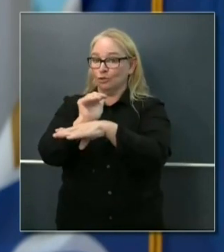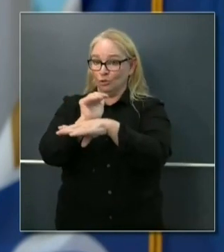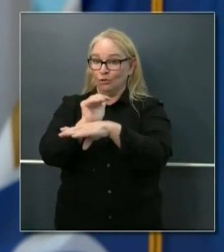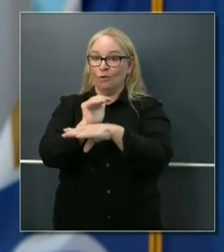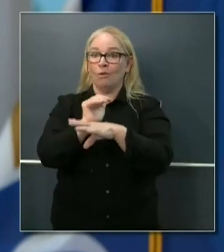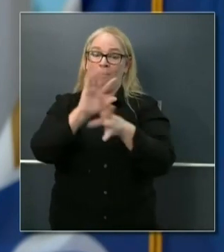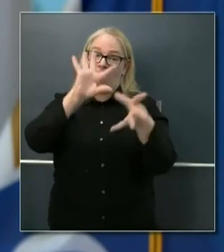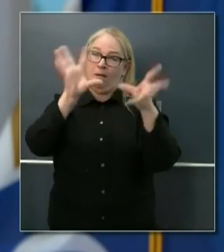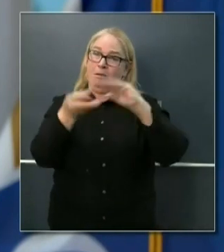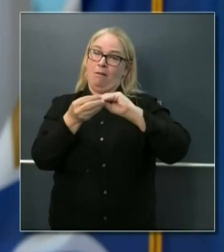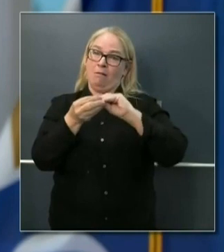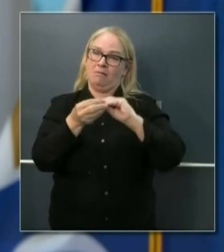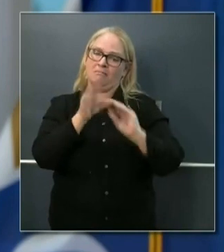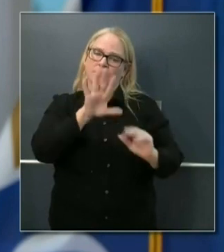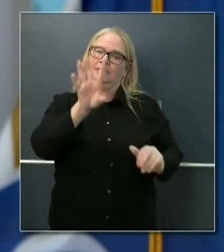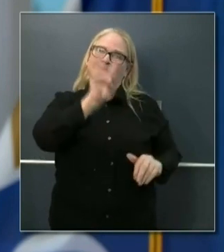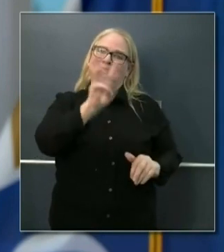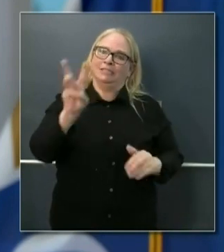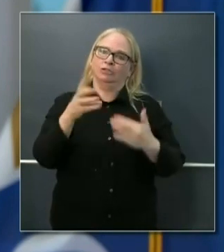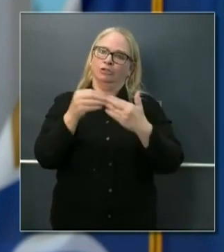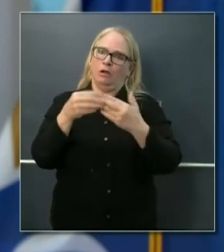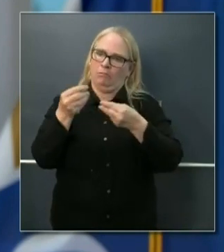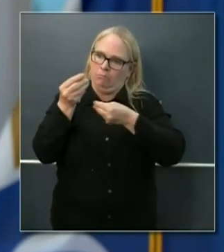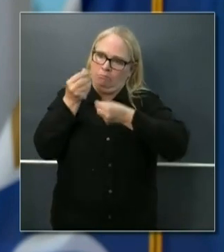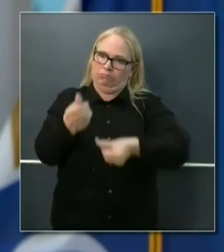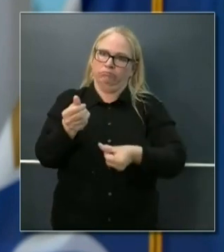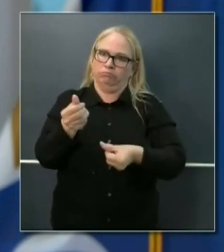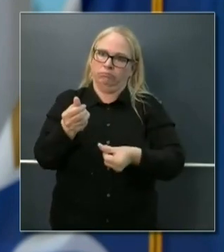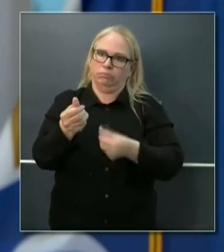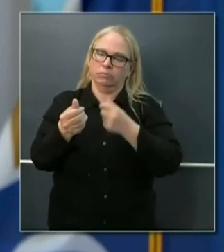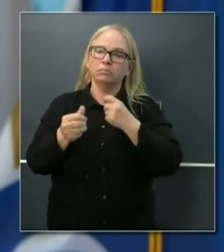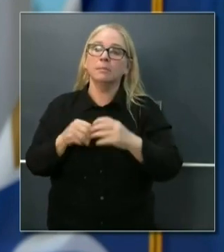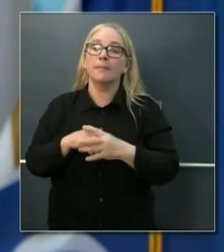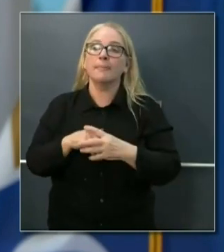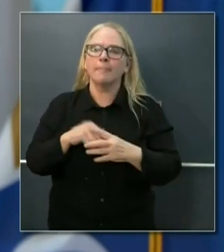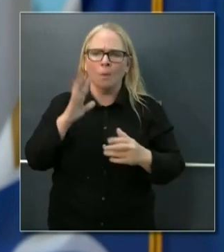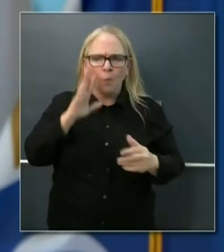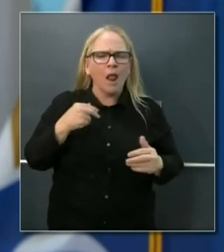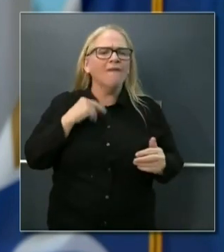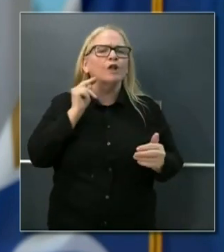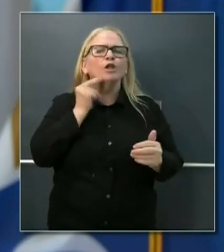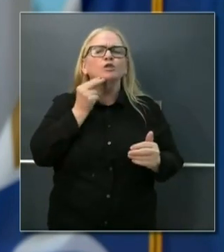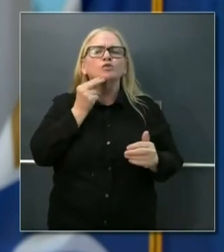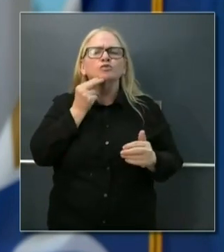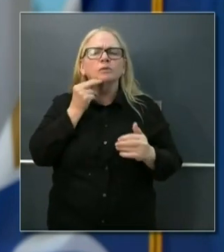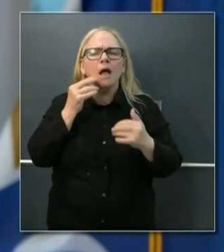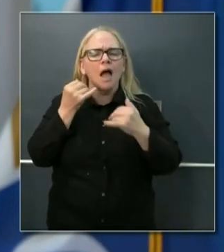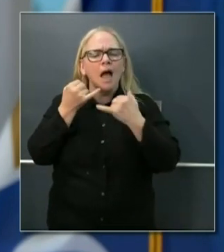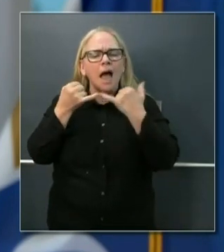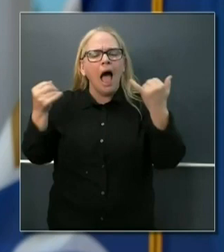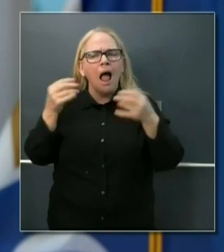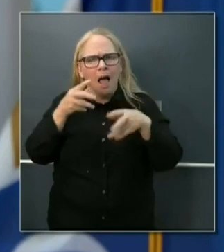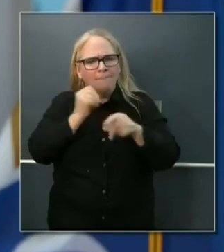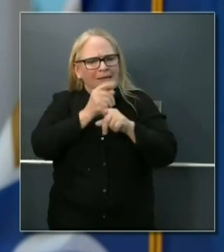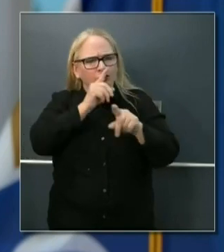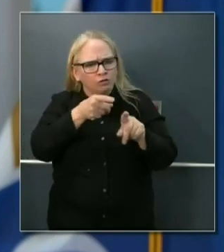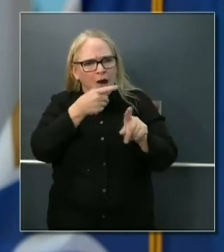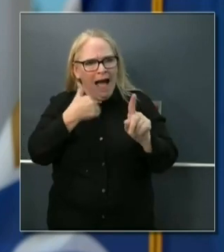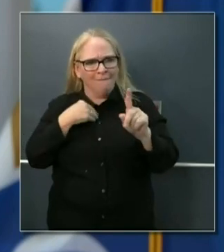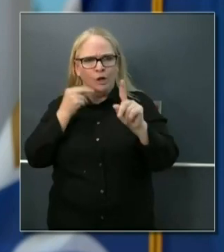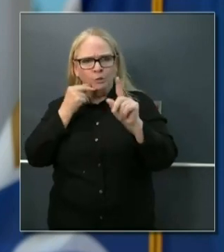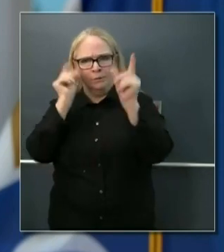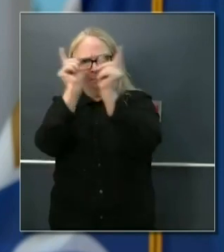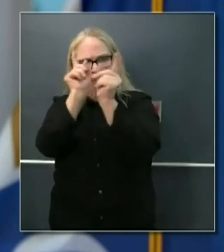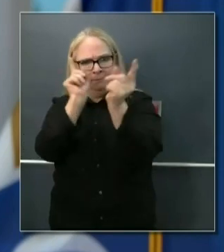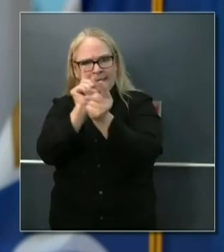will be reimbursed. There's nutritious guidelines. I keep saying nutrition for a reason. We want to make sure that we are